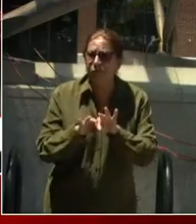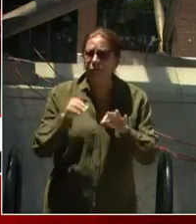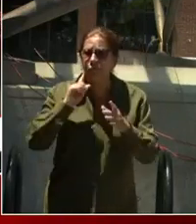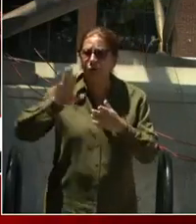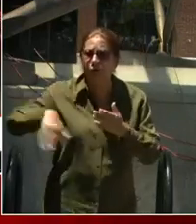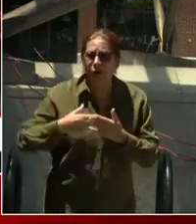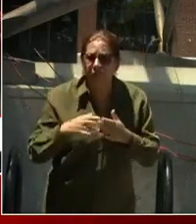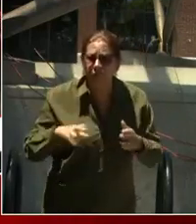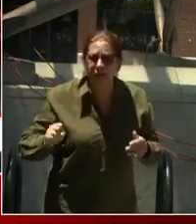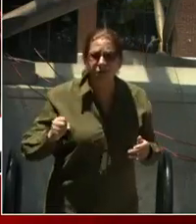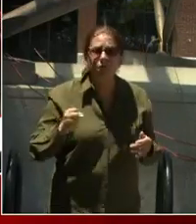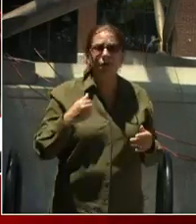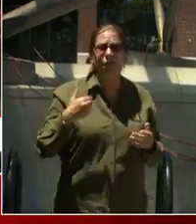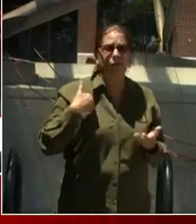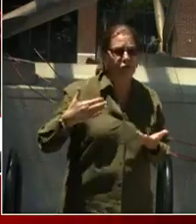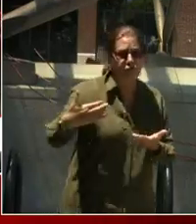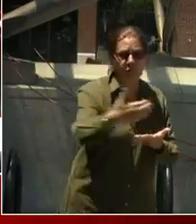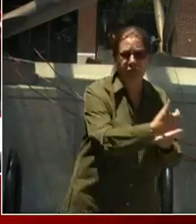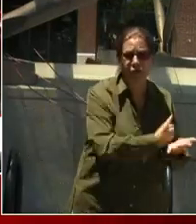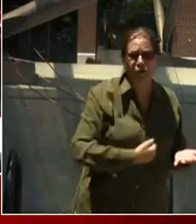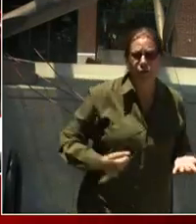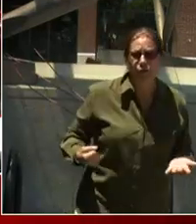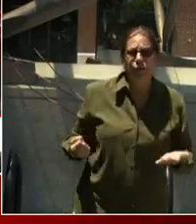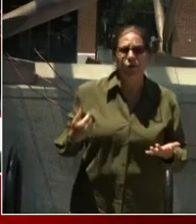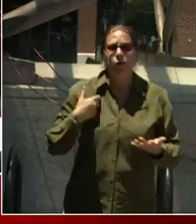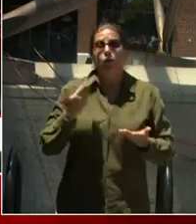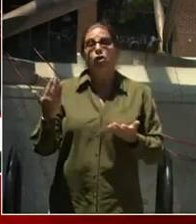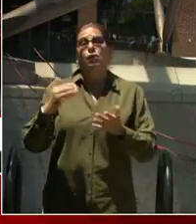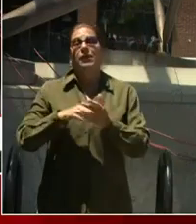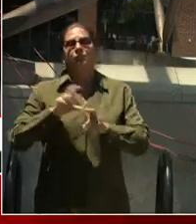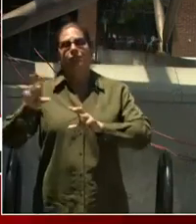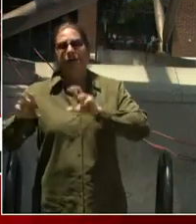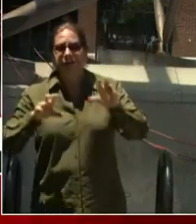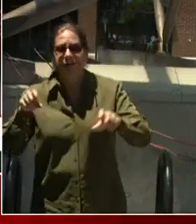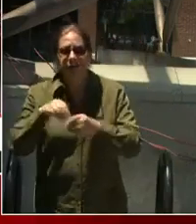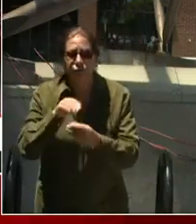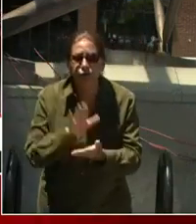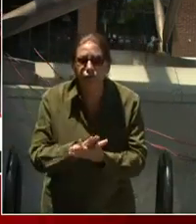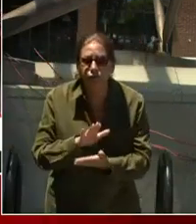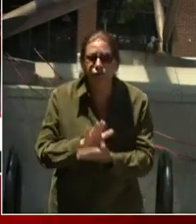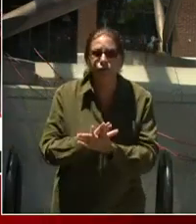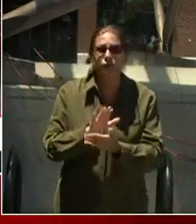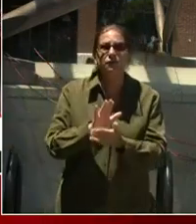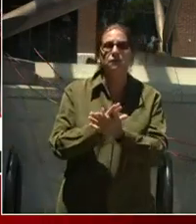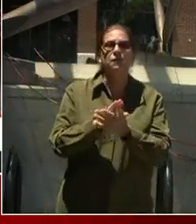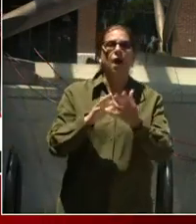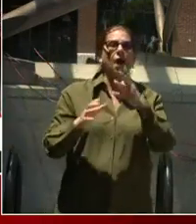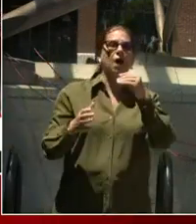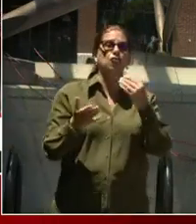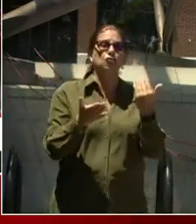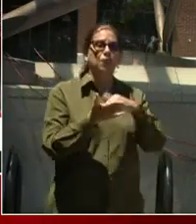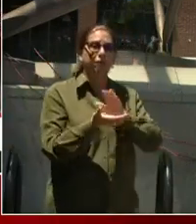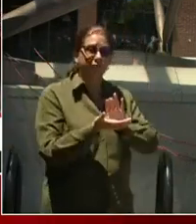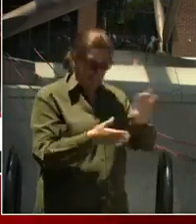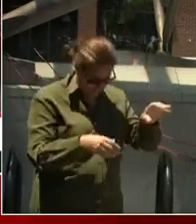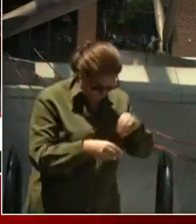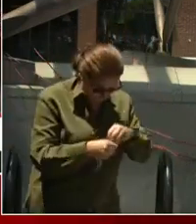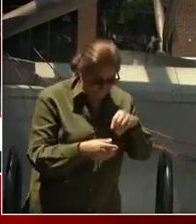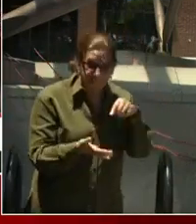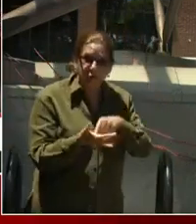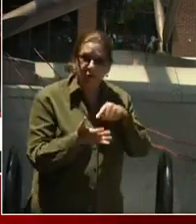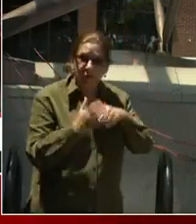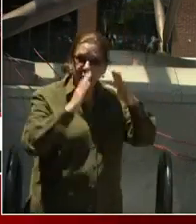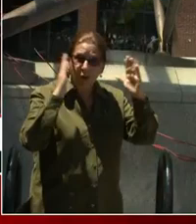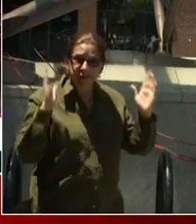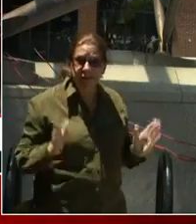revenues, they allow us to invest in schools and invest in affordable housing to make sure that we can stay